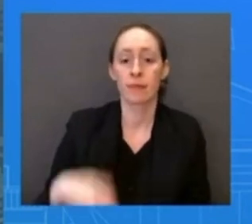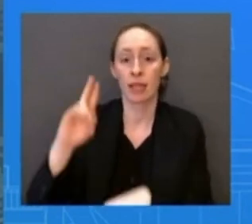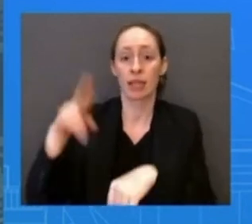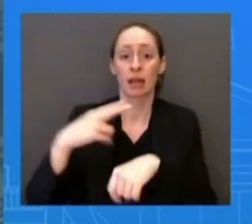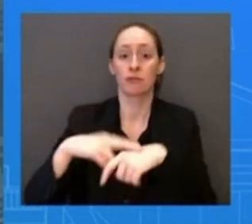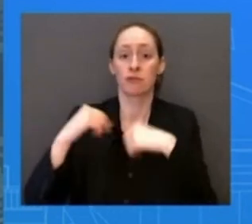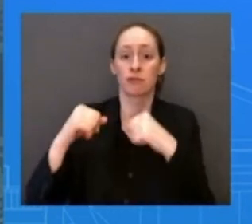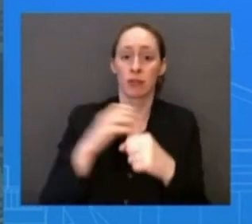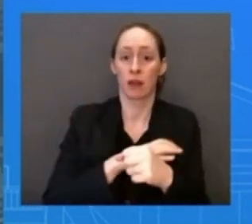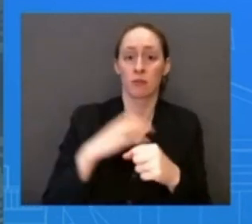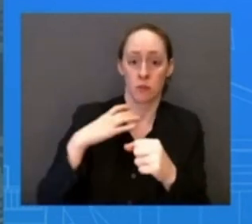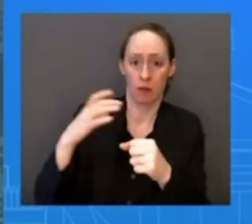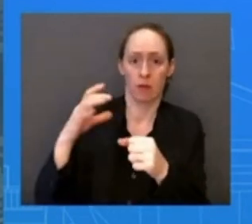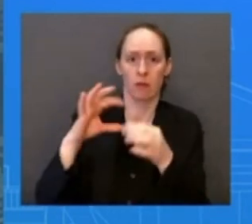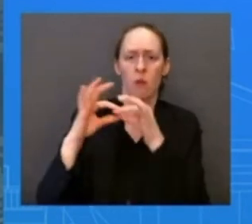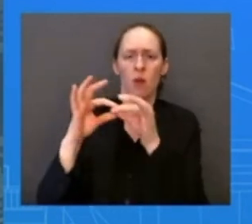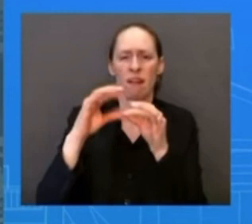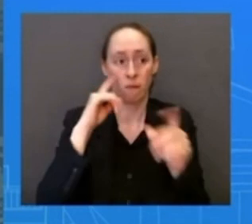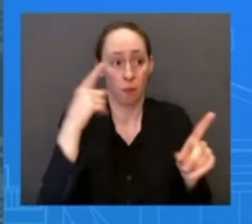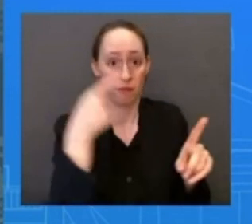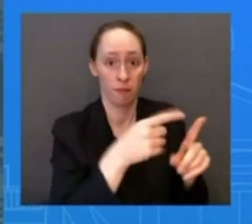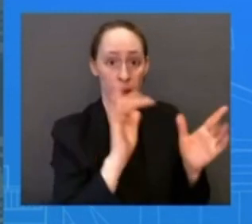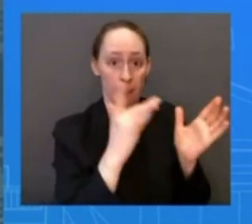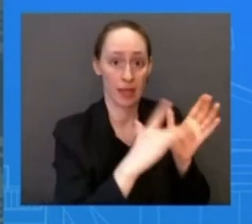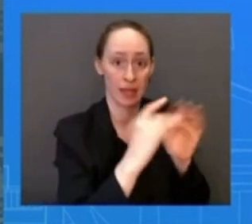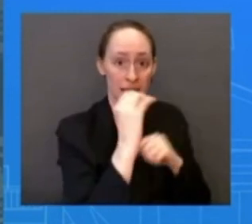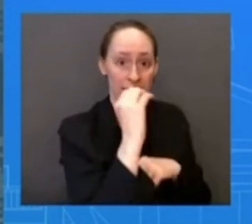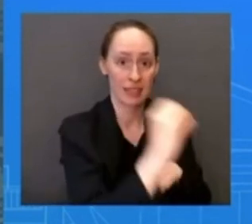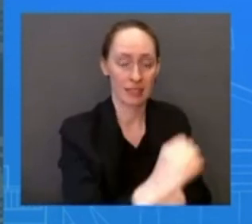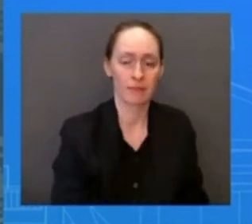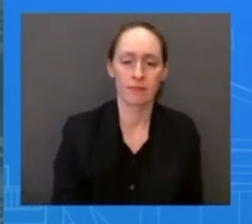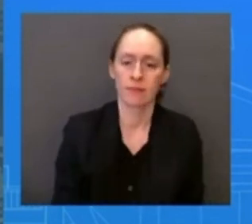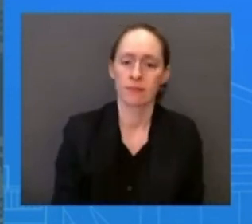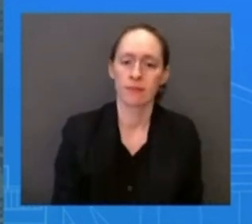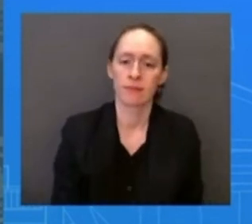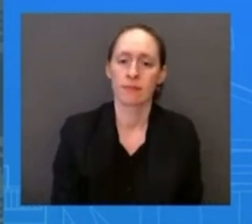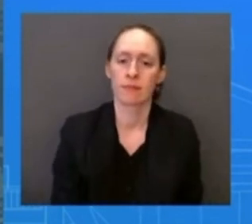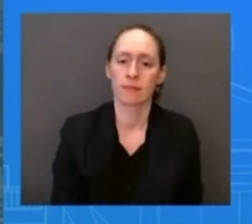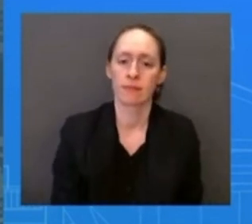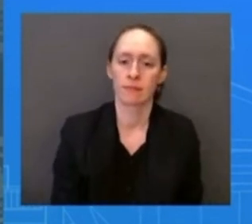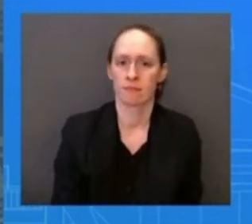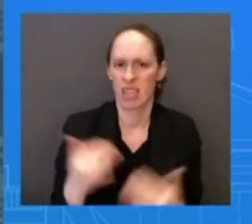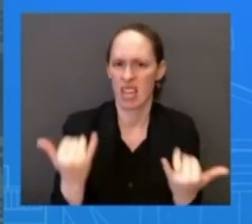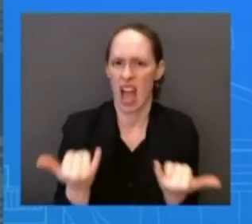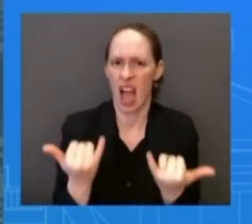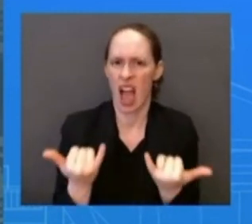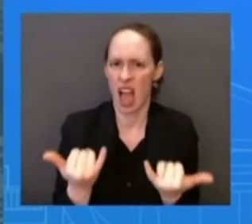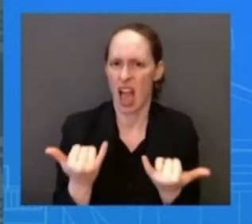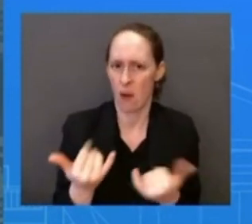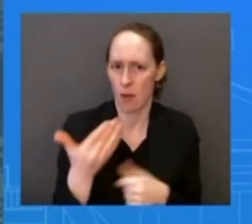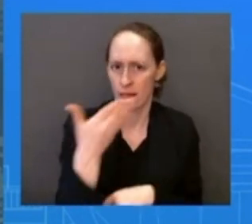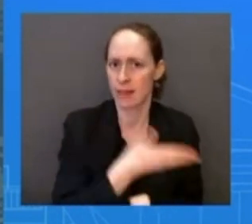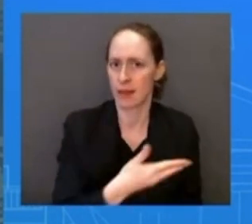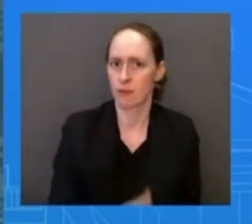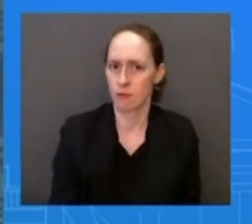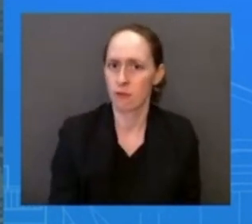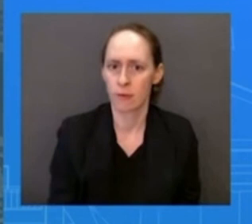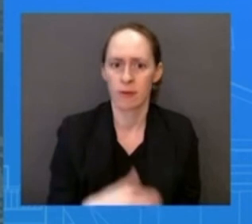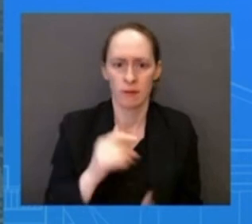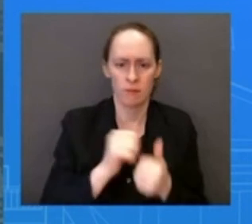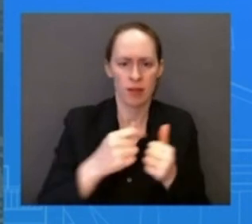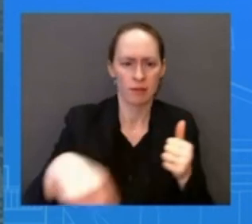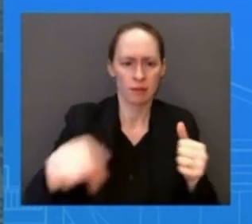currently in, in the middle, in the Middle East, Middle East, Africa region with an interagency delegation for a series of diplomatic